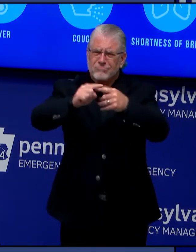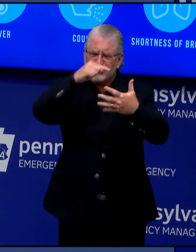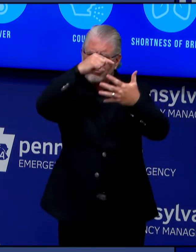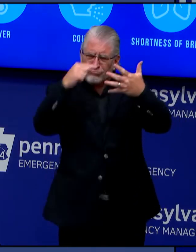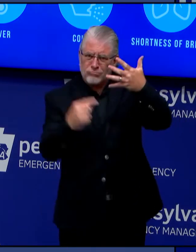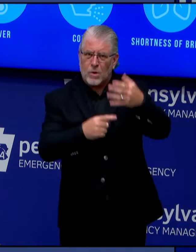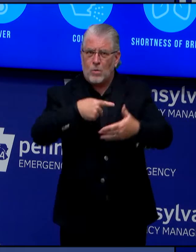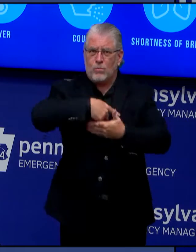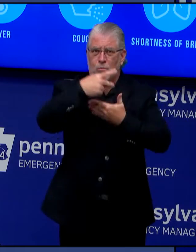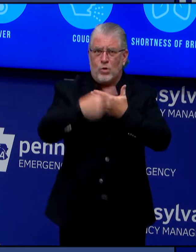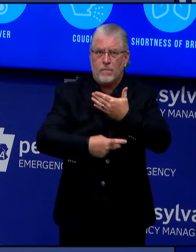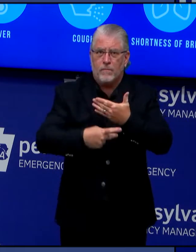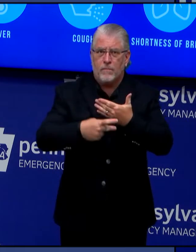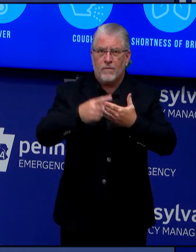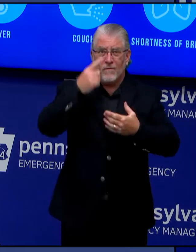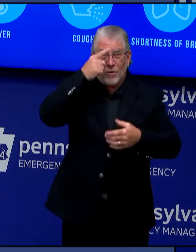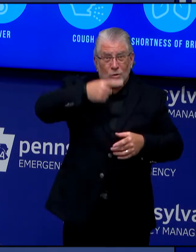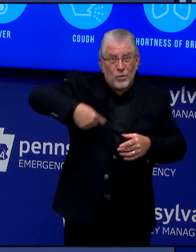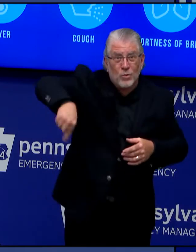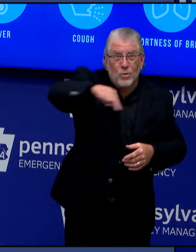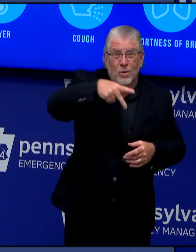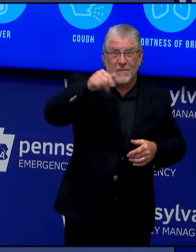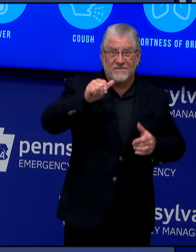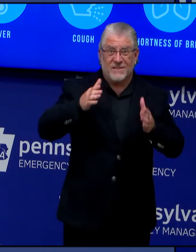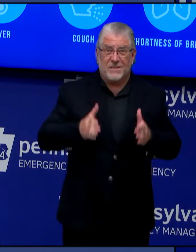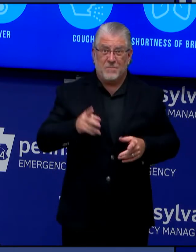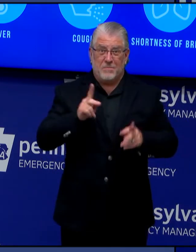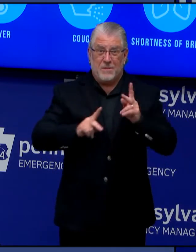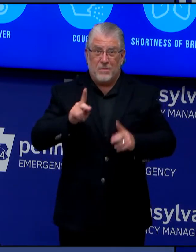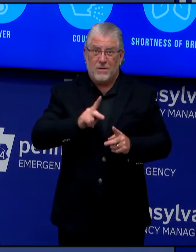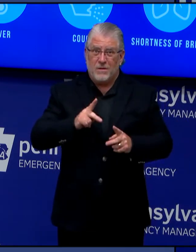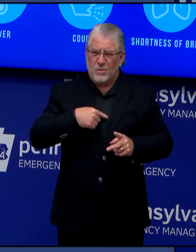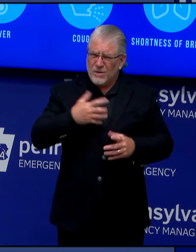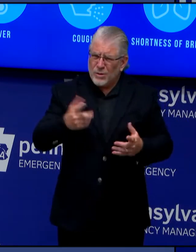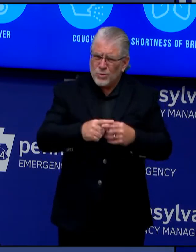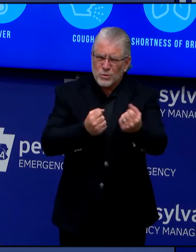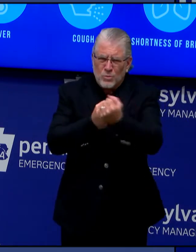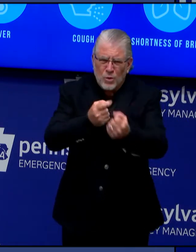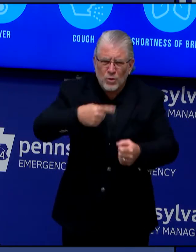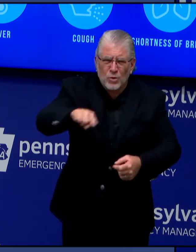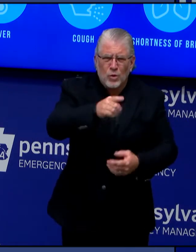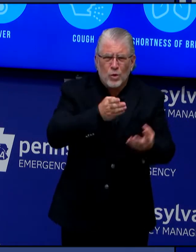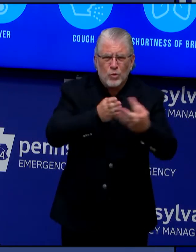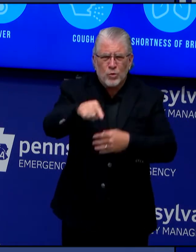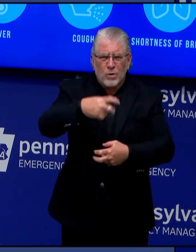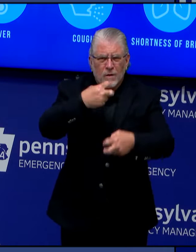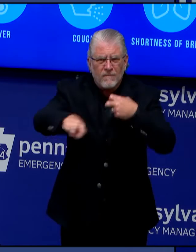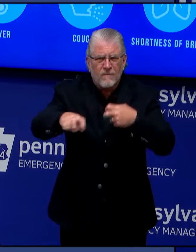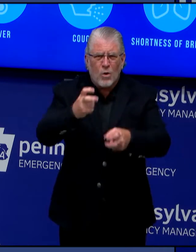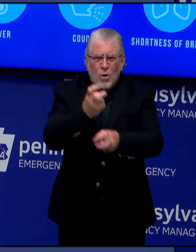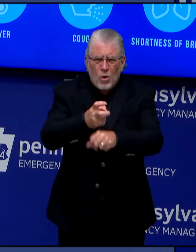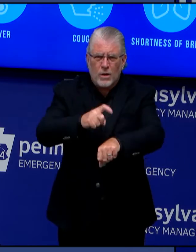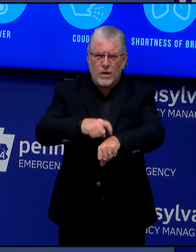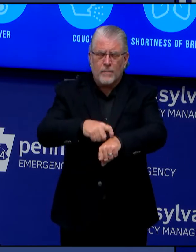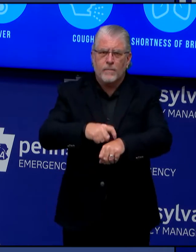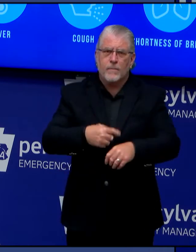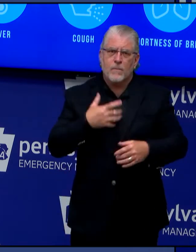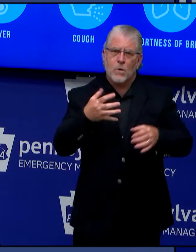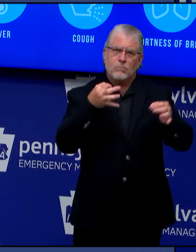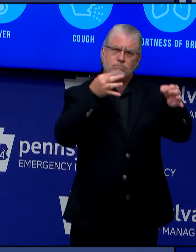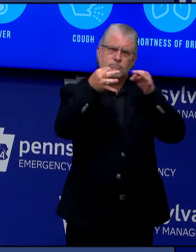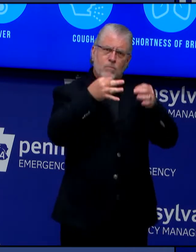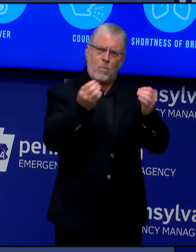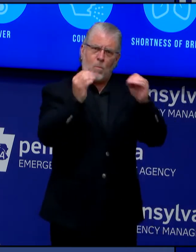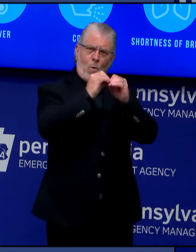In a moment, I'm going to talk a bit more specifically about each of these programs. But first, I want to address one of the biggest